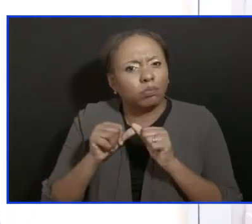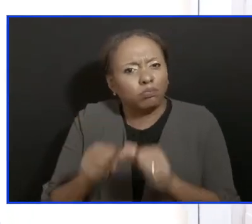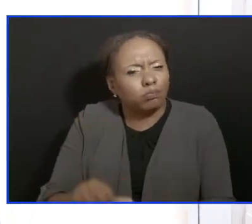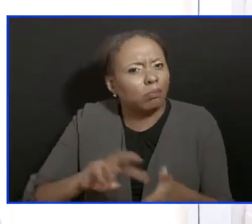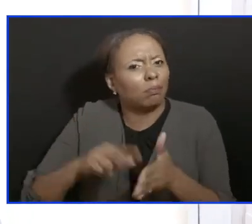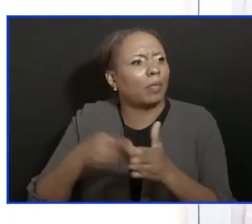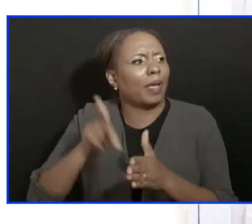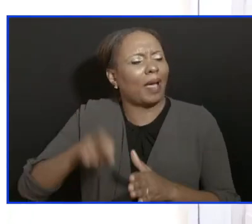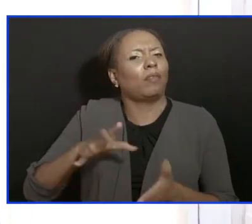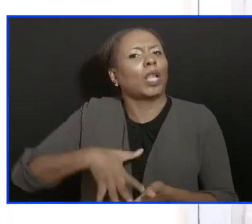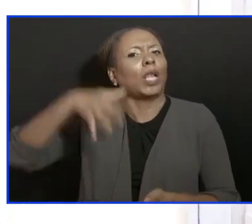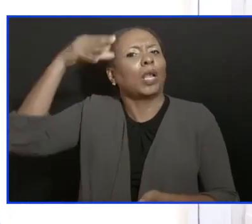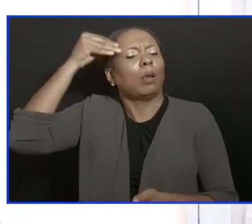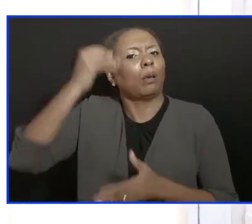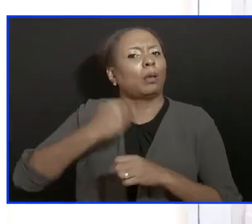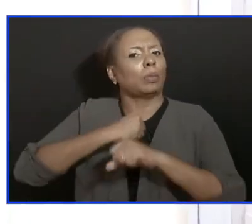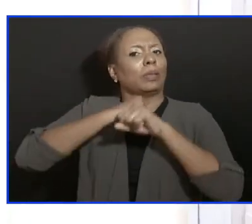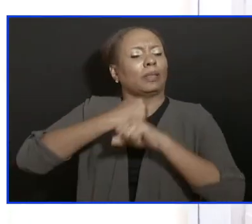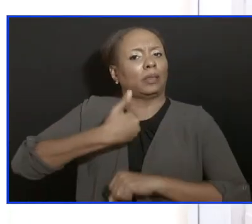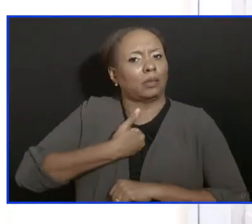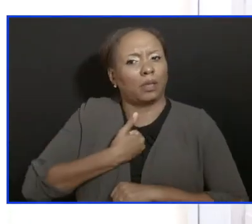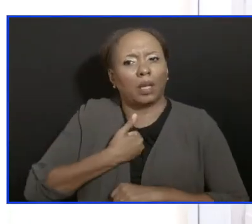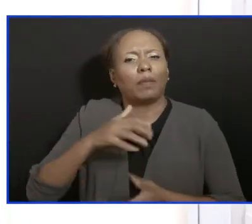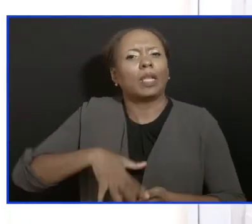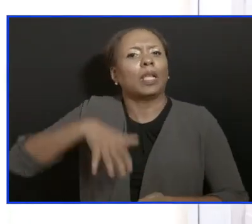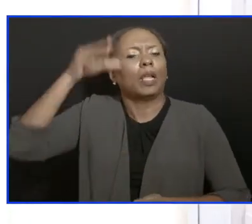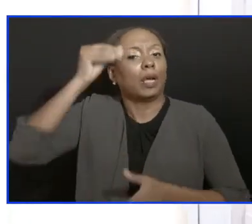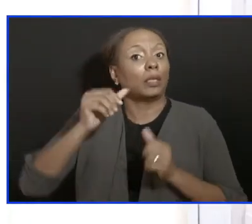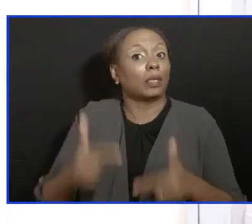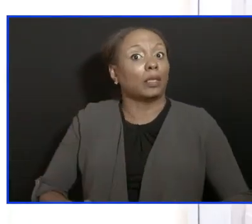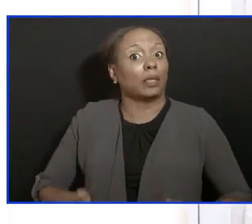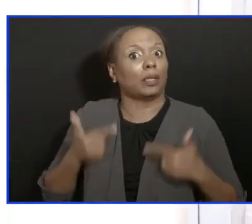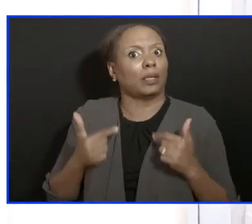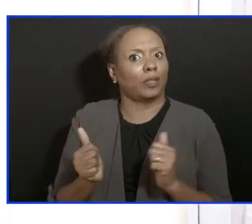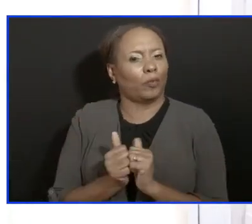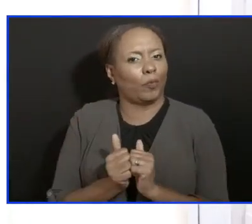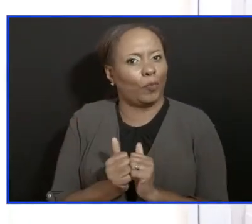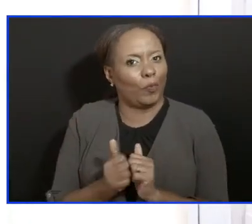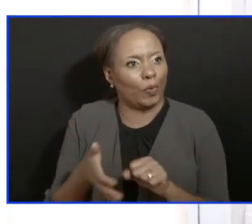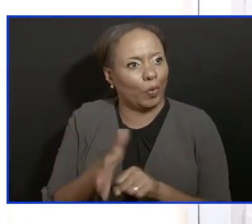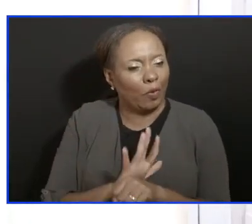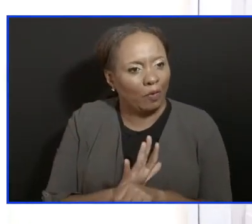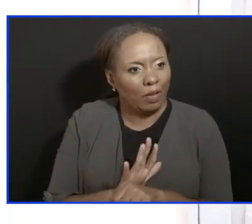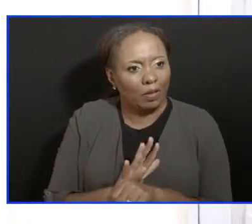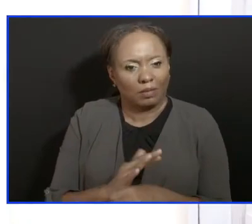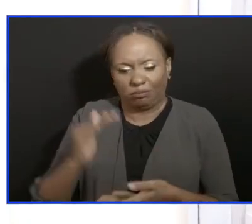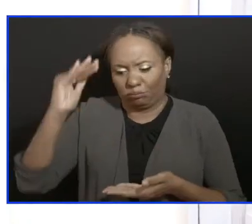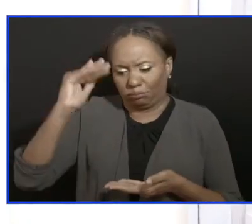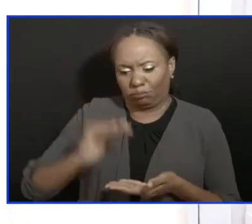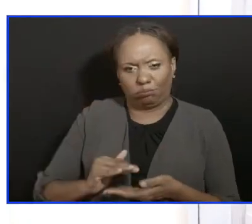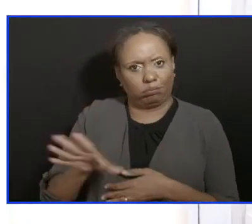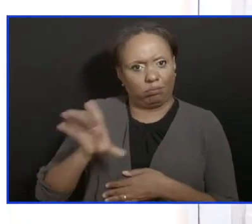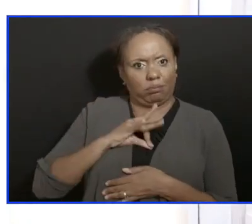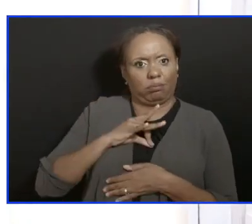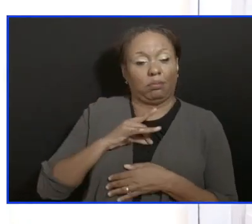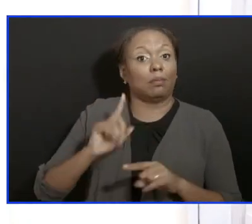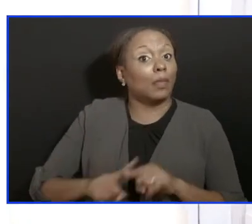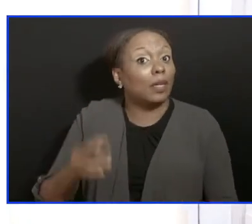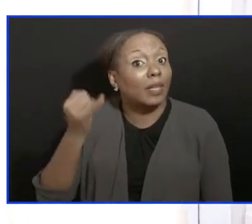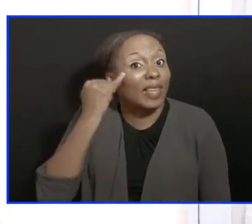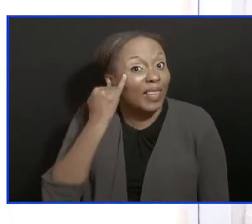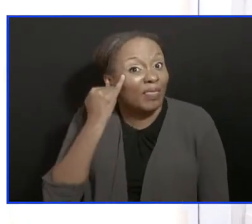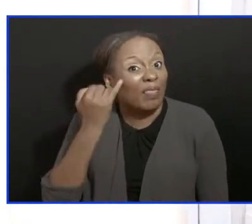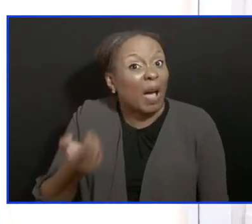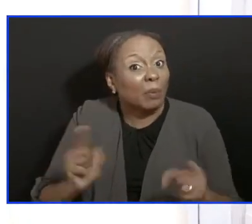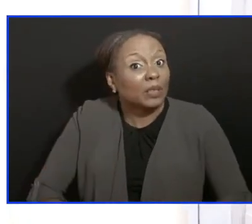learn to live with it by protecting ourselves first, by minimizing the chances of catching it. But secondly, that if we catch it, that